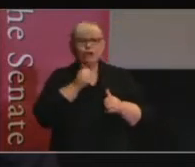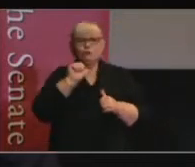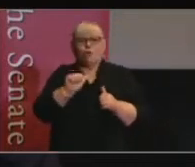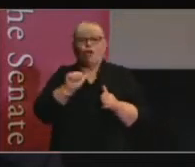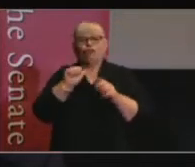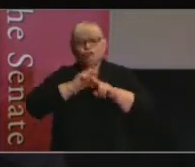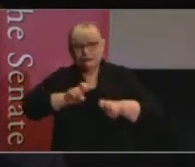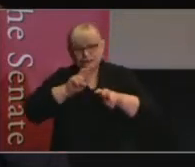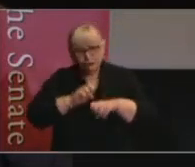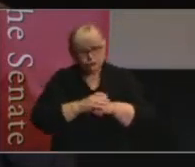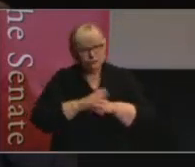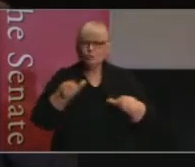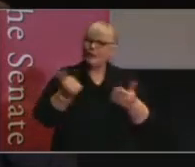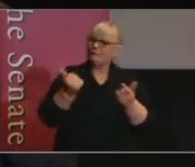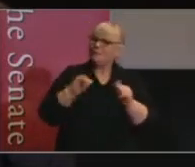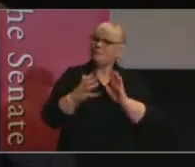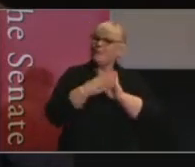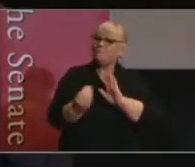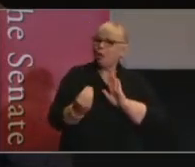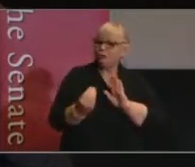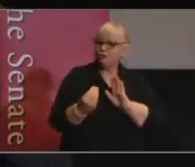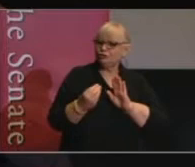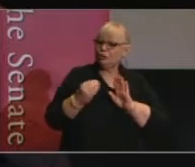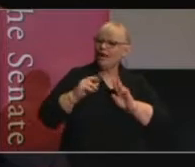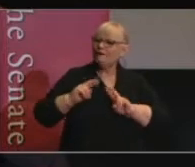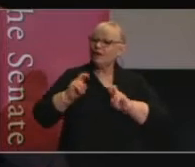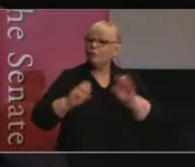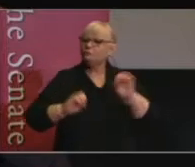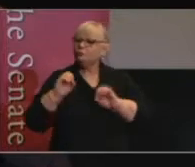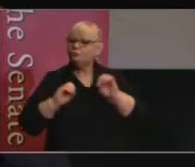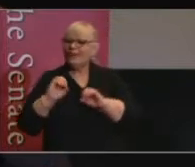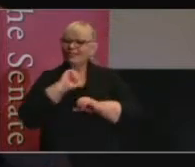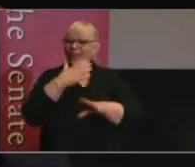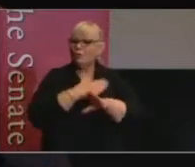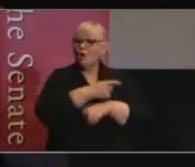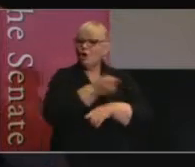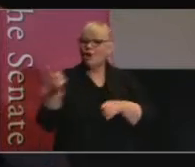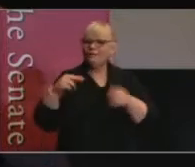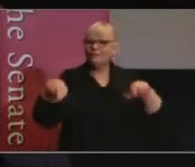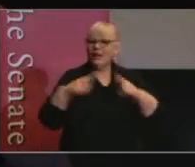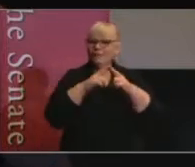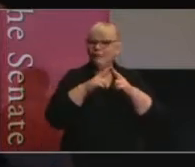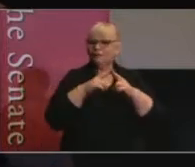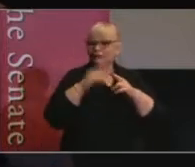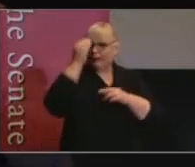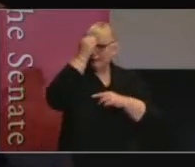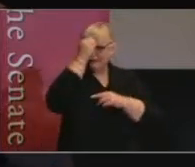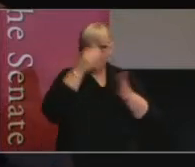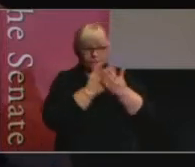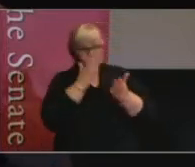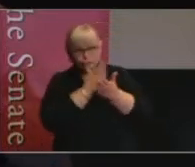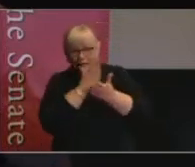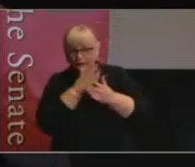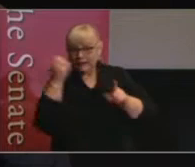research to propose a model for evaluating the work of parliamentary committees and their impact on legislation